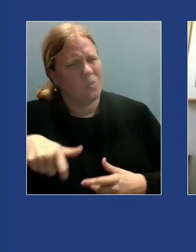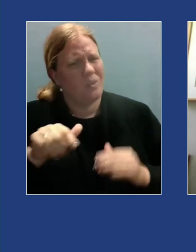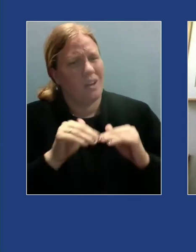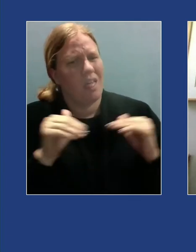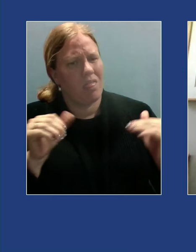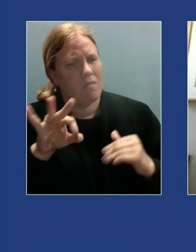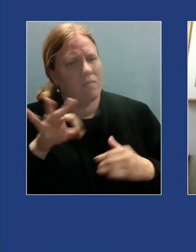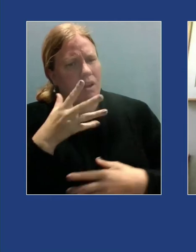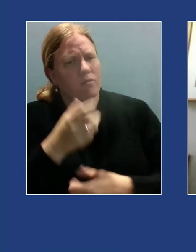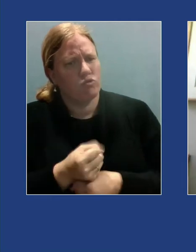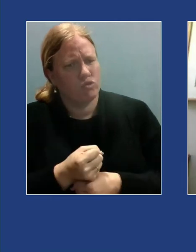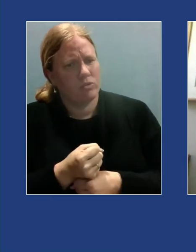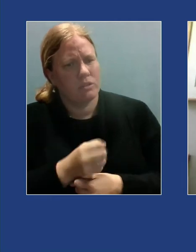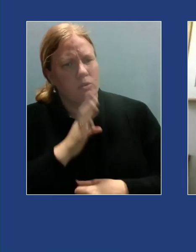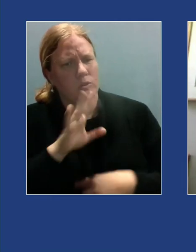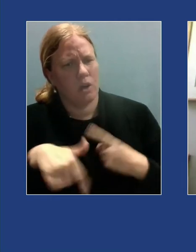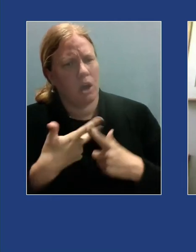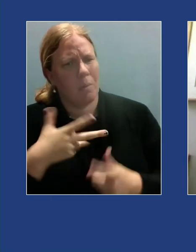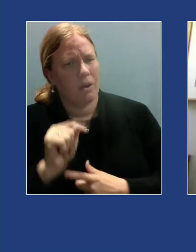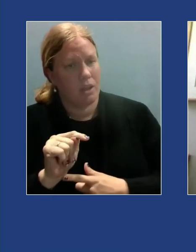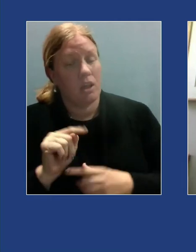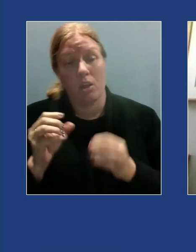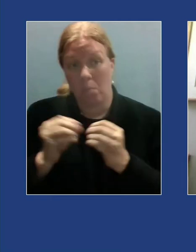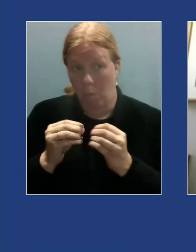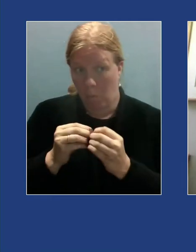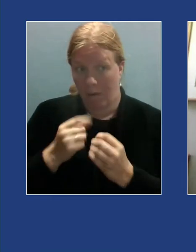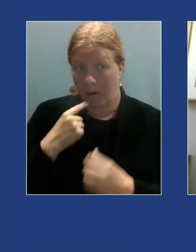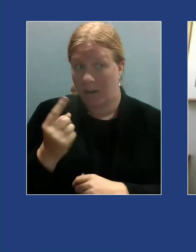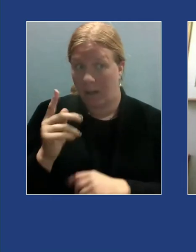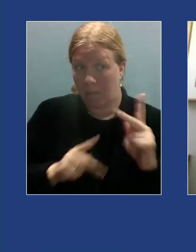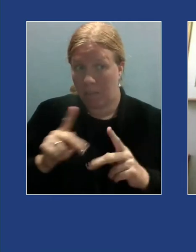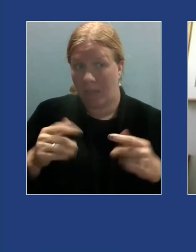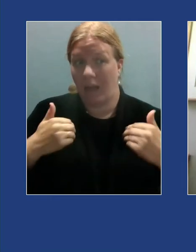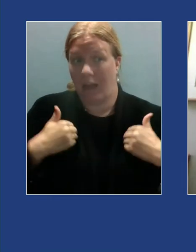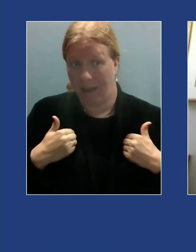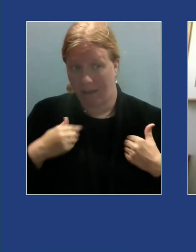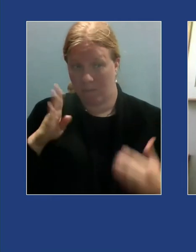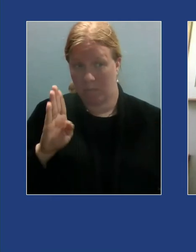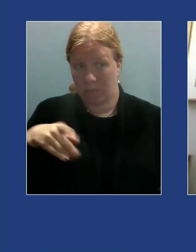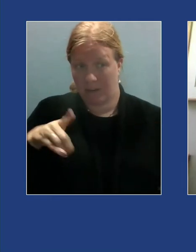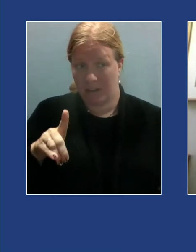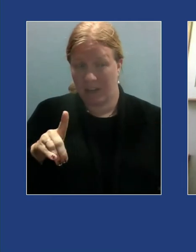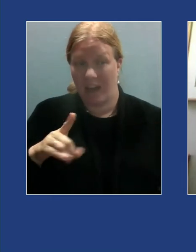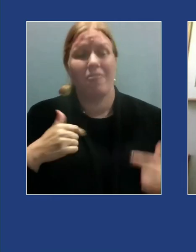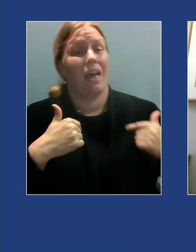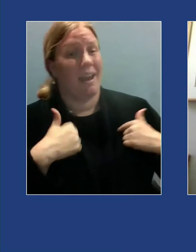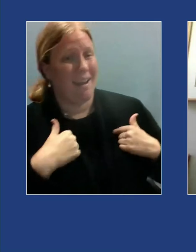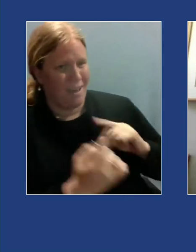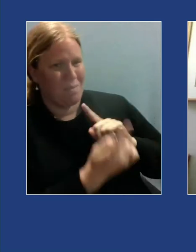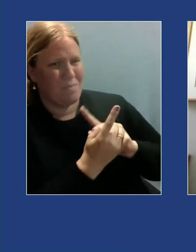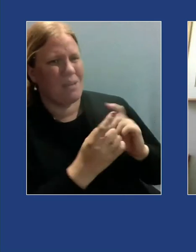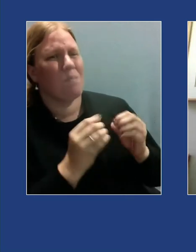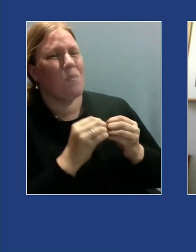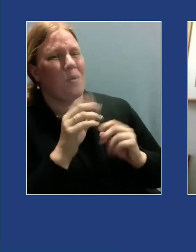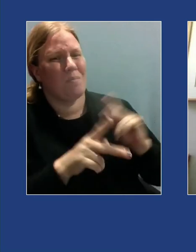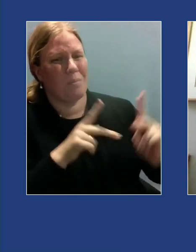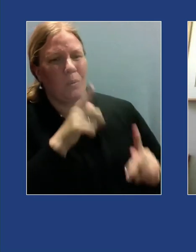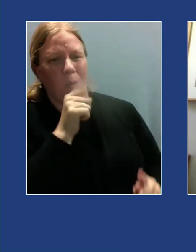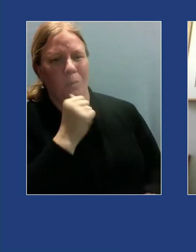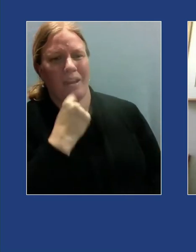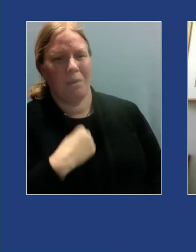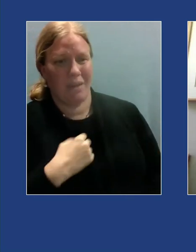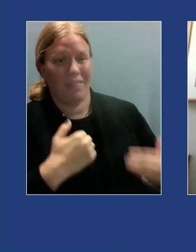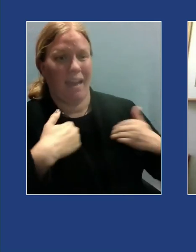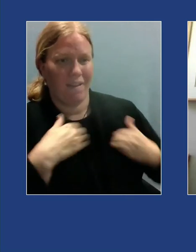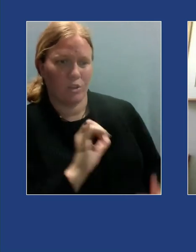I found that the more I tell people I have BPD the more I meet people who tell me they have it also or they know someone